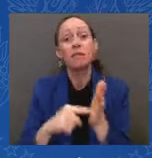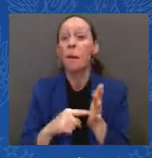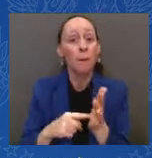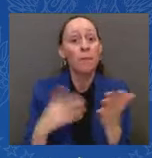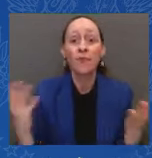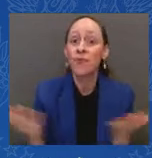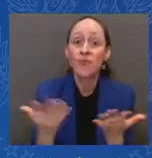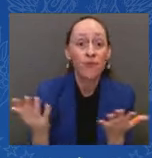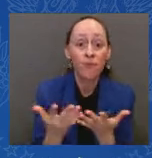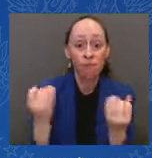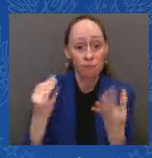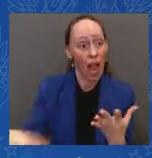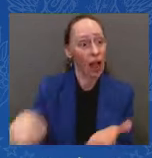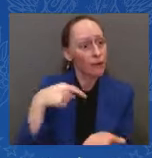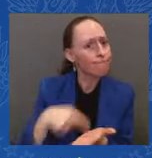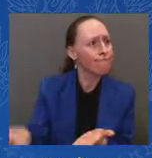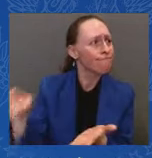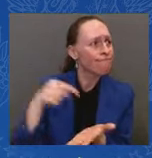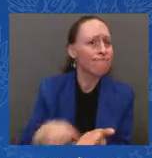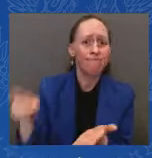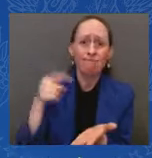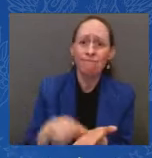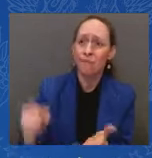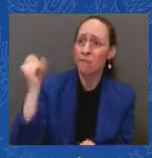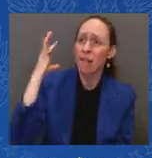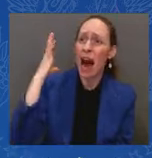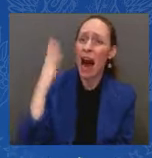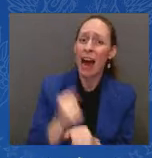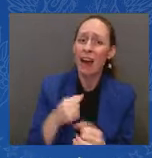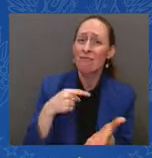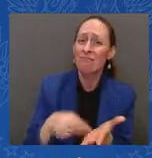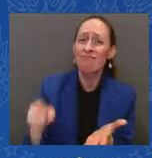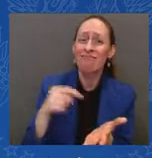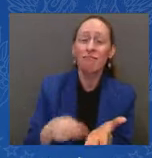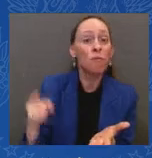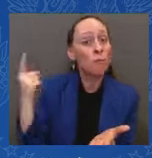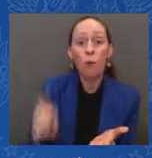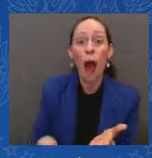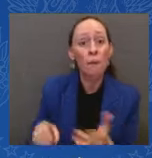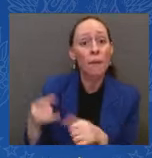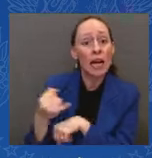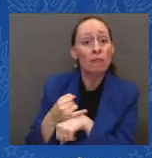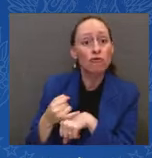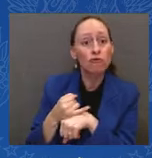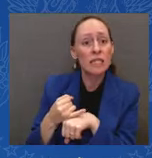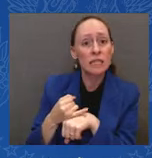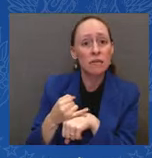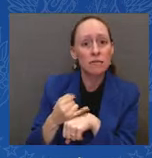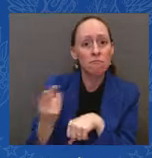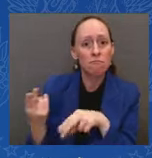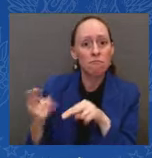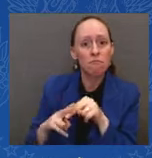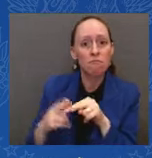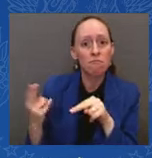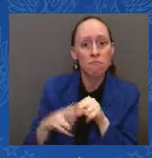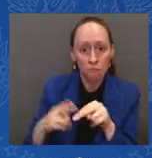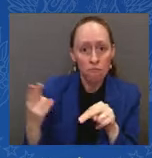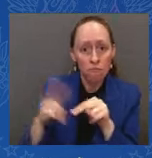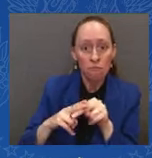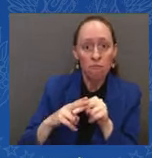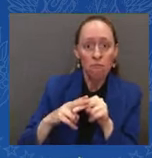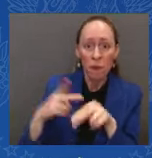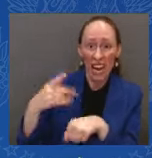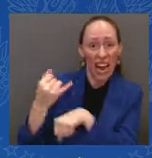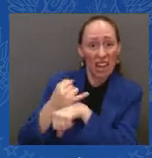owe more than they originally borrowed. My administration is doing everything they can to deliver student debt relief to as many as we